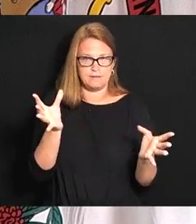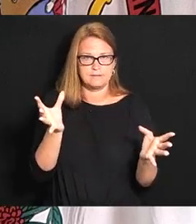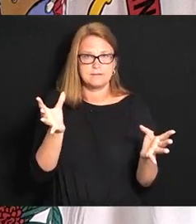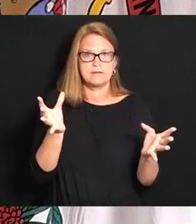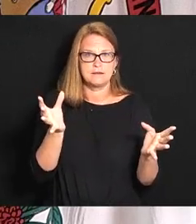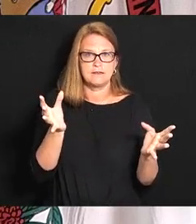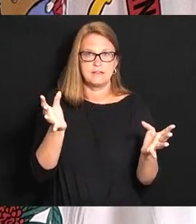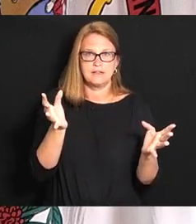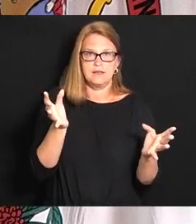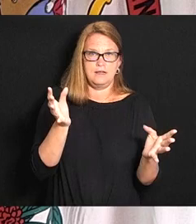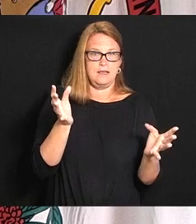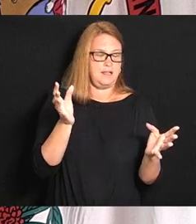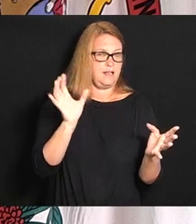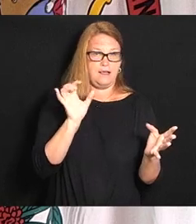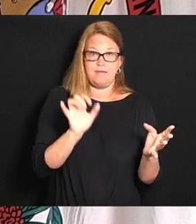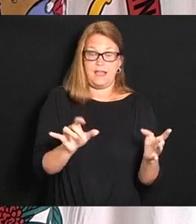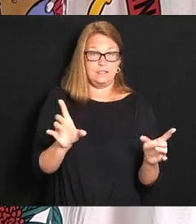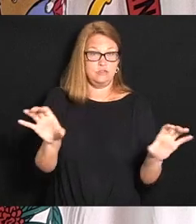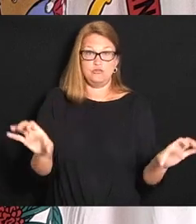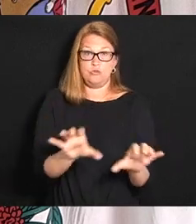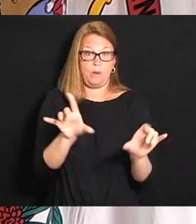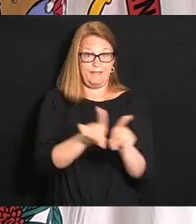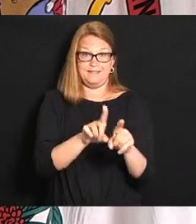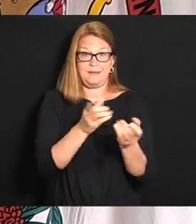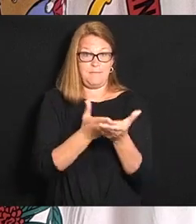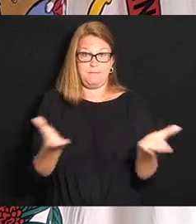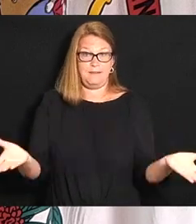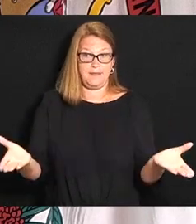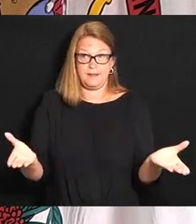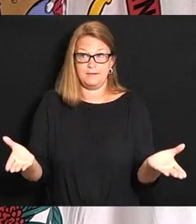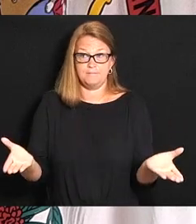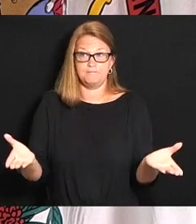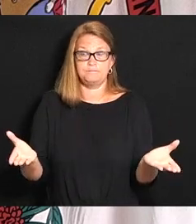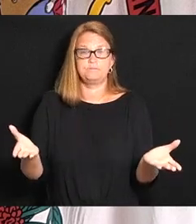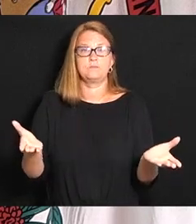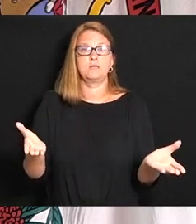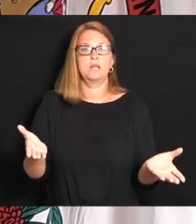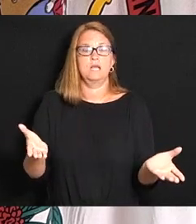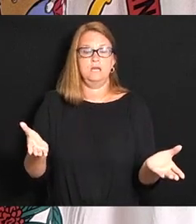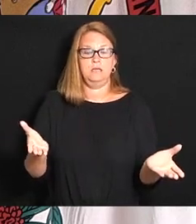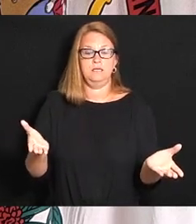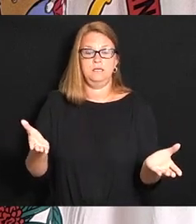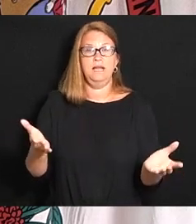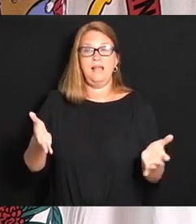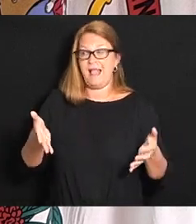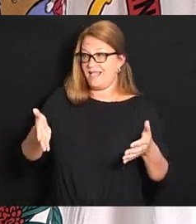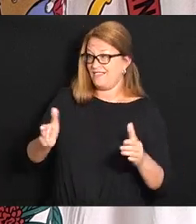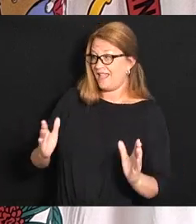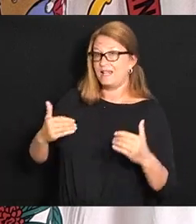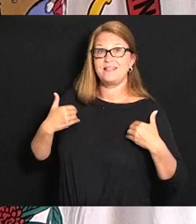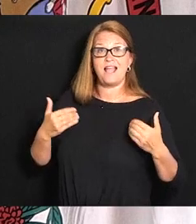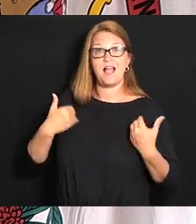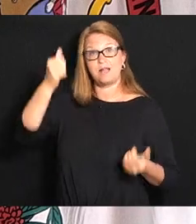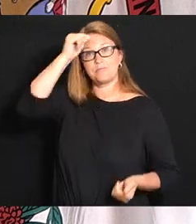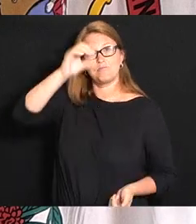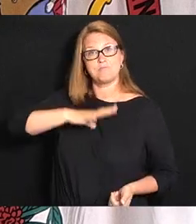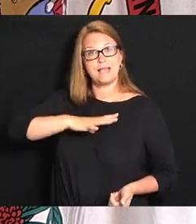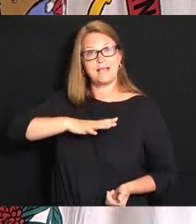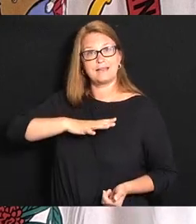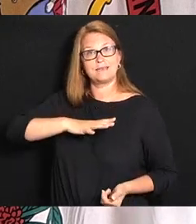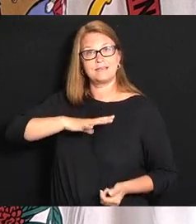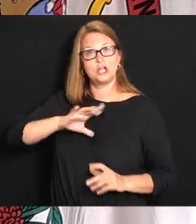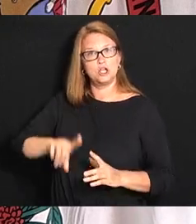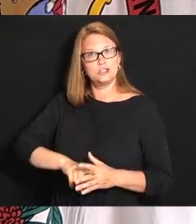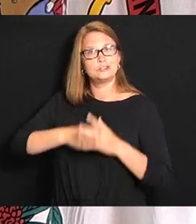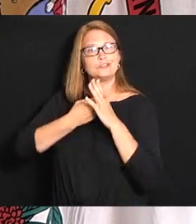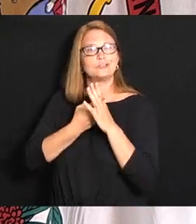absolutely doing the exact same thing let men let young men start on the